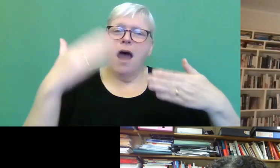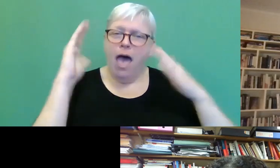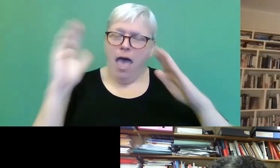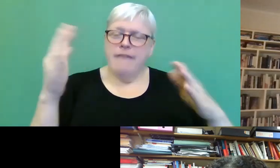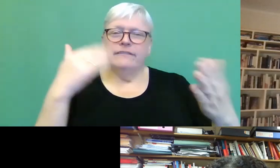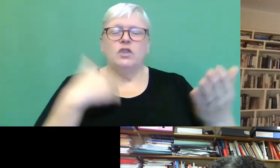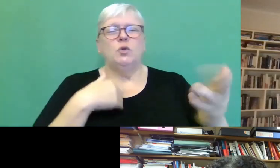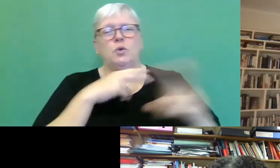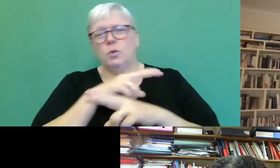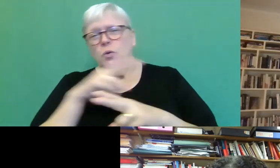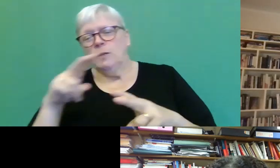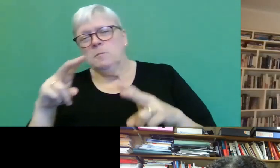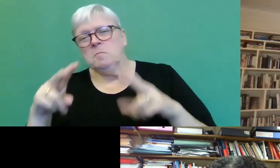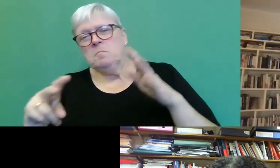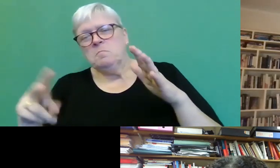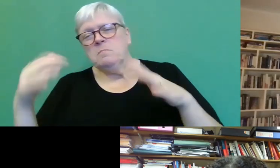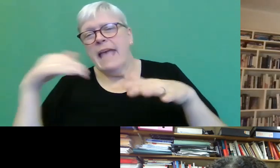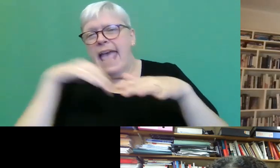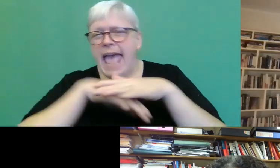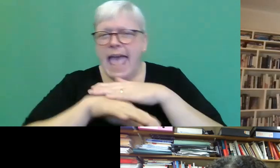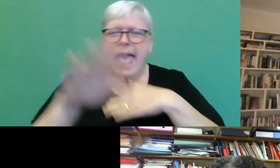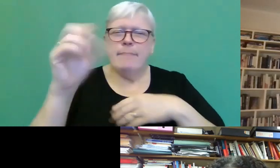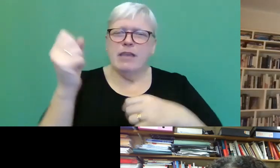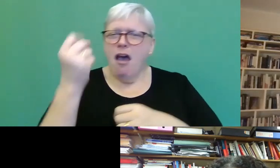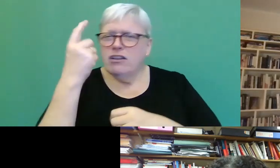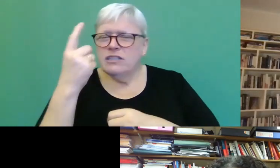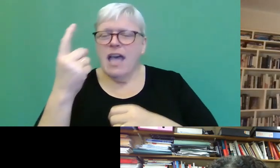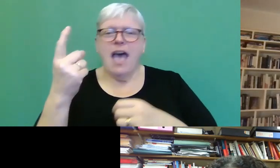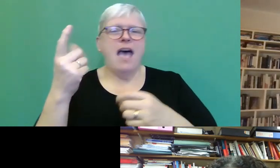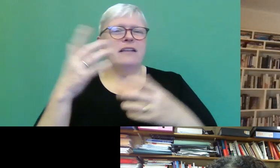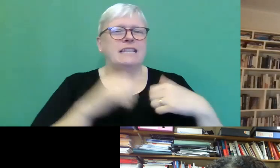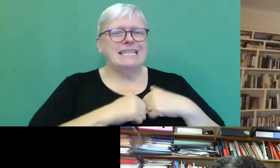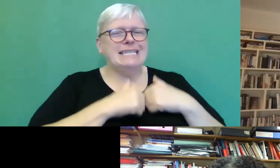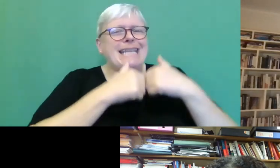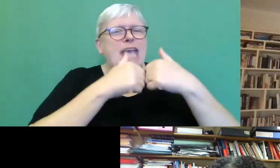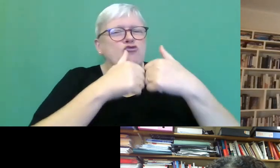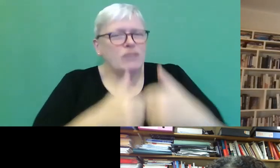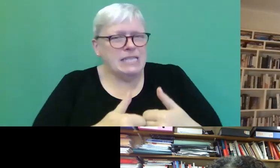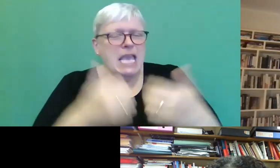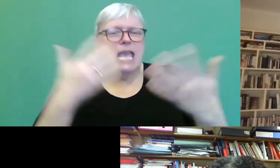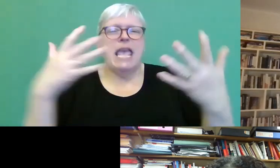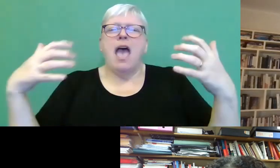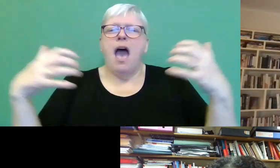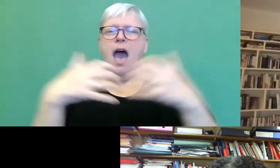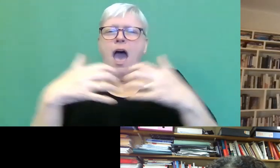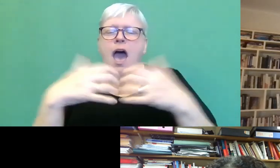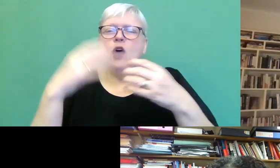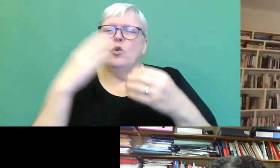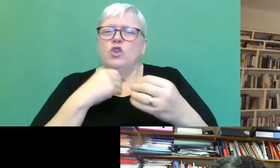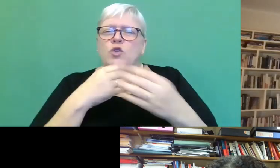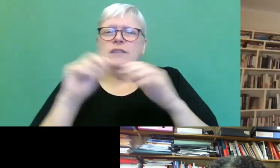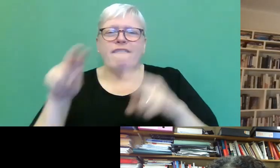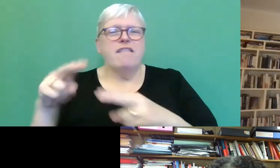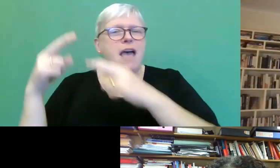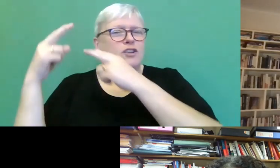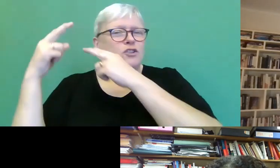of, um, internal coherence and integrity. So, you know, how are we going to use flashbacks or what are